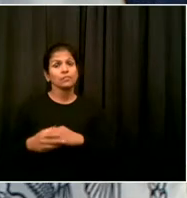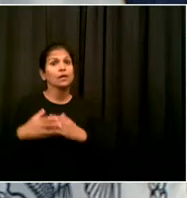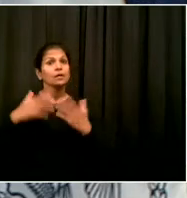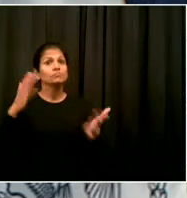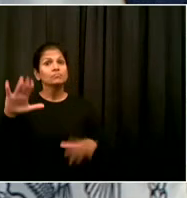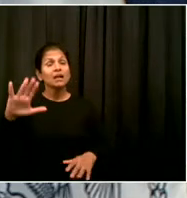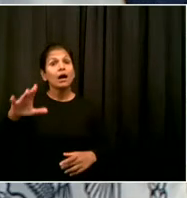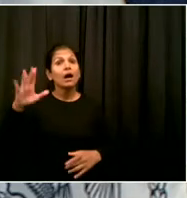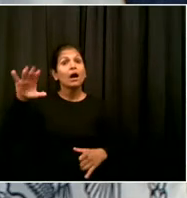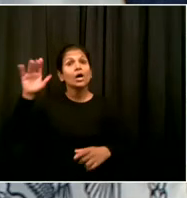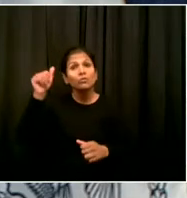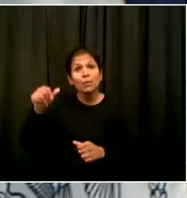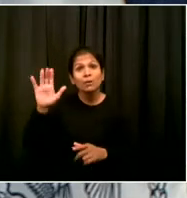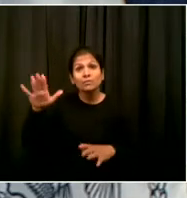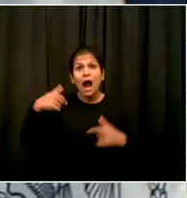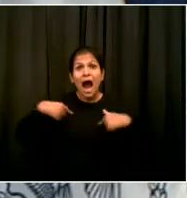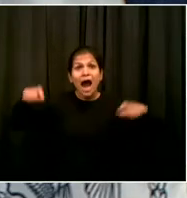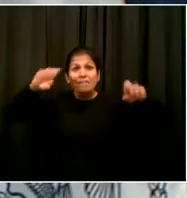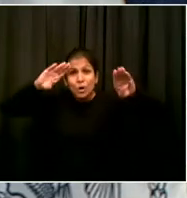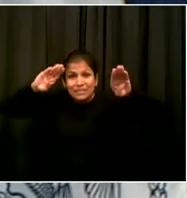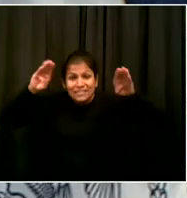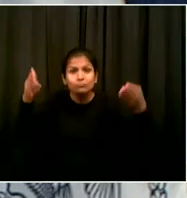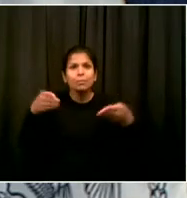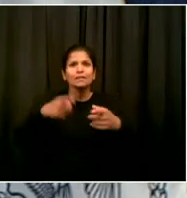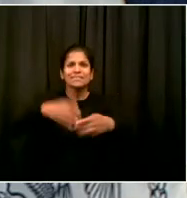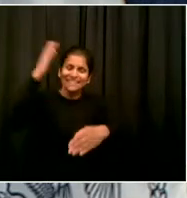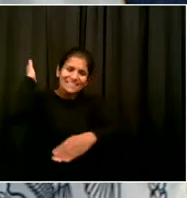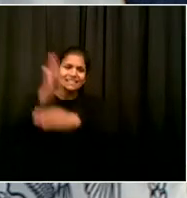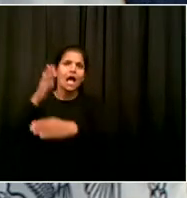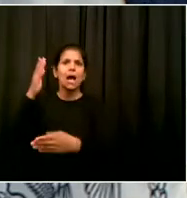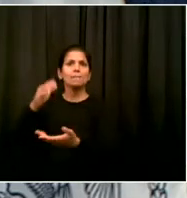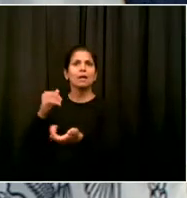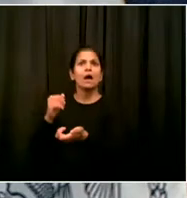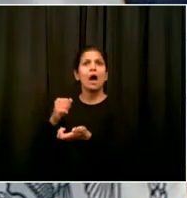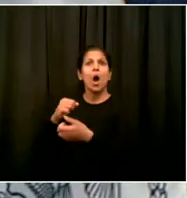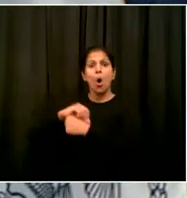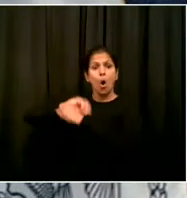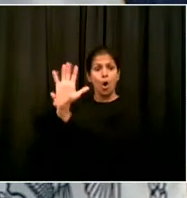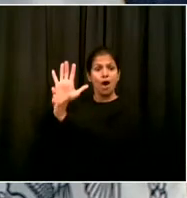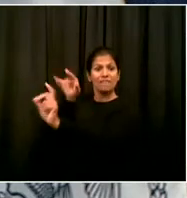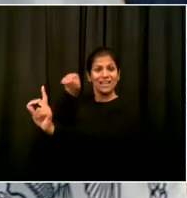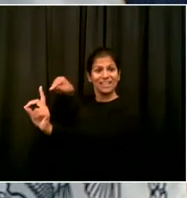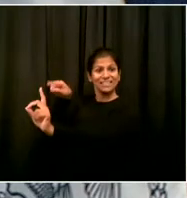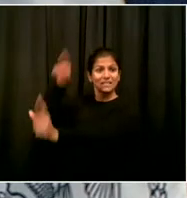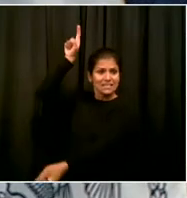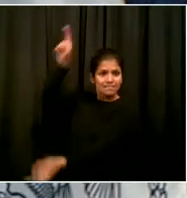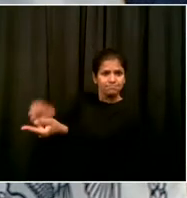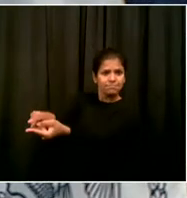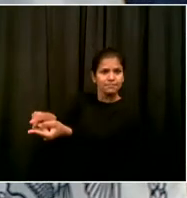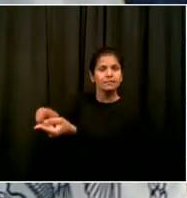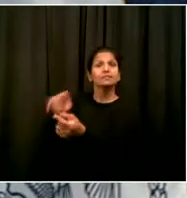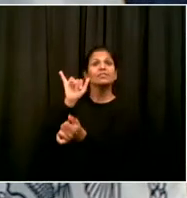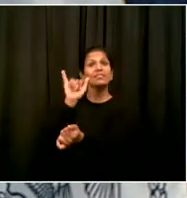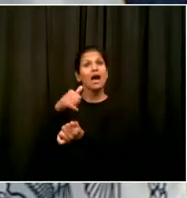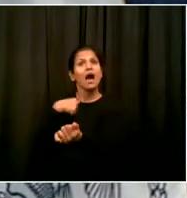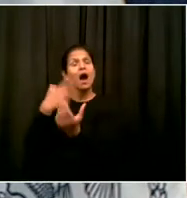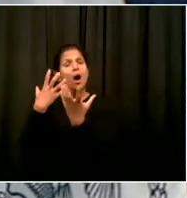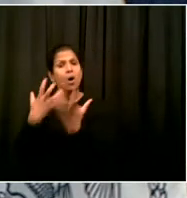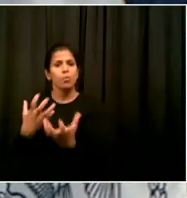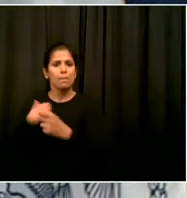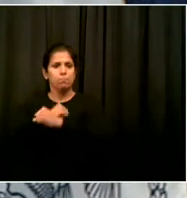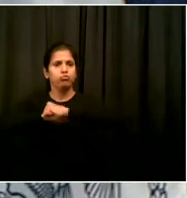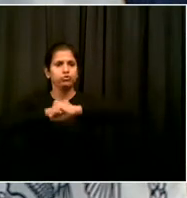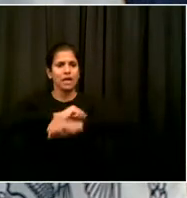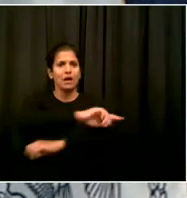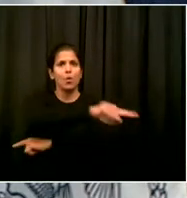so far effectively. And I want to thank all New Yorkers, because everyone's been a part of that. Folks in Brooklyn and Queens and some of those affected neighborhoods have been a part of that. They went out. They